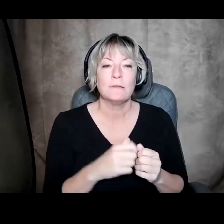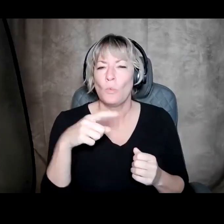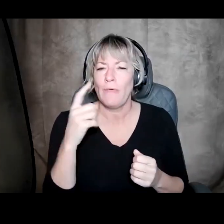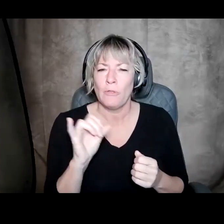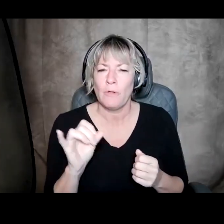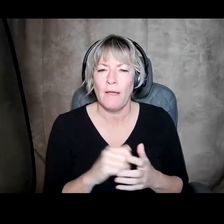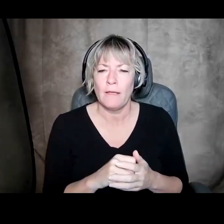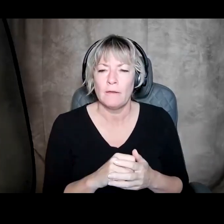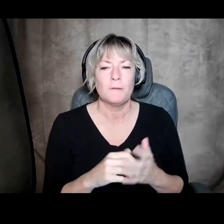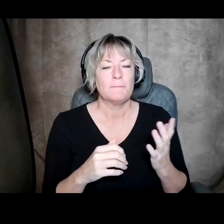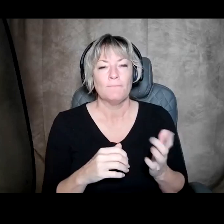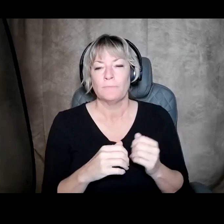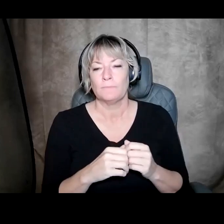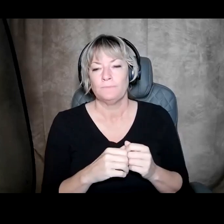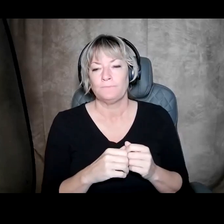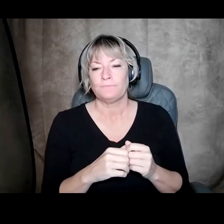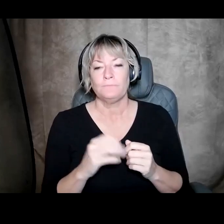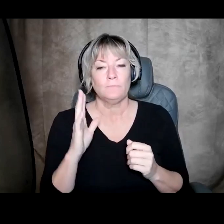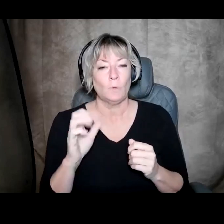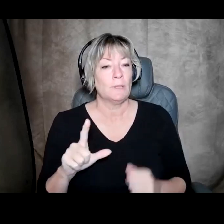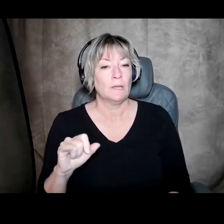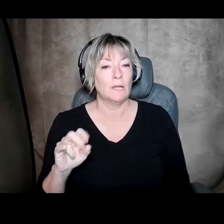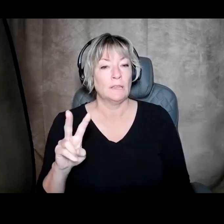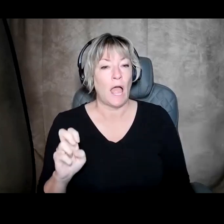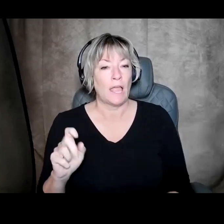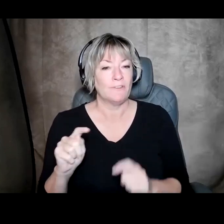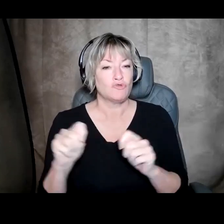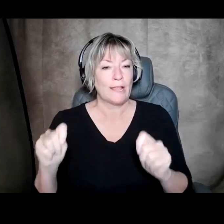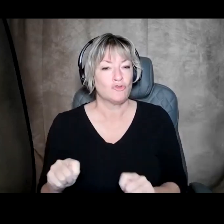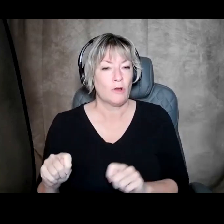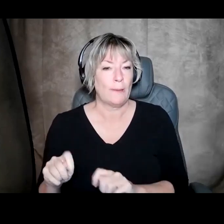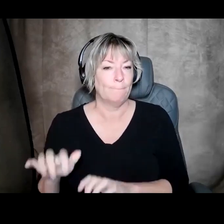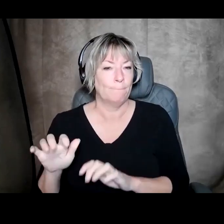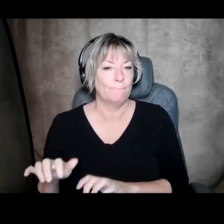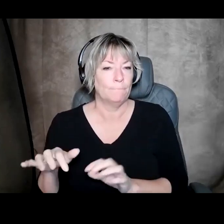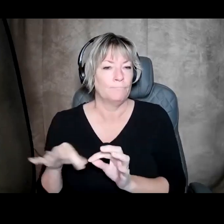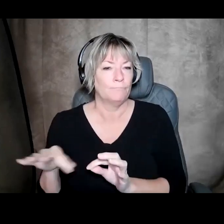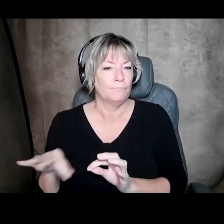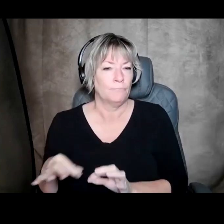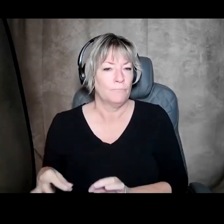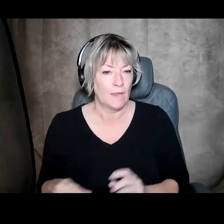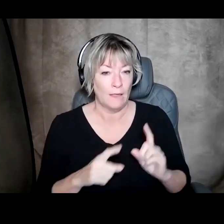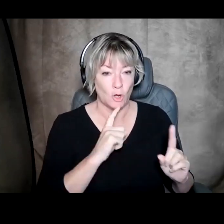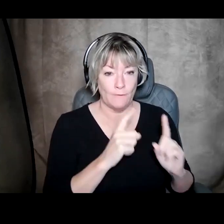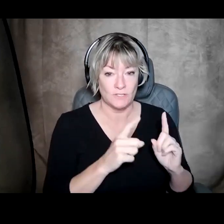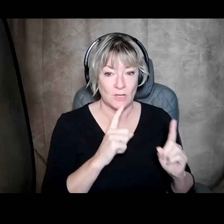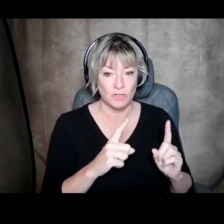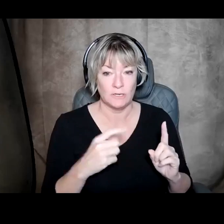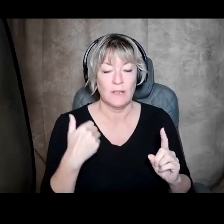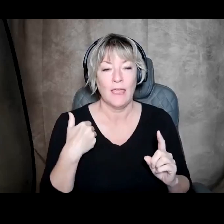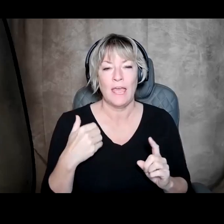There would be a live transcript of the conversation going that they can see as they go with what's called sentiment